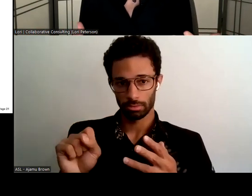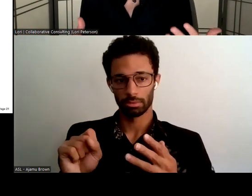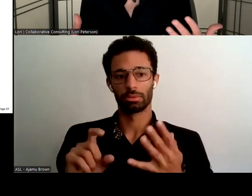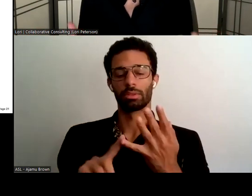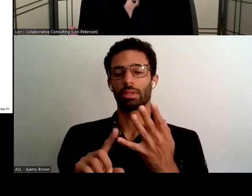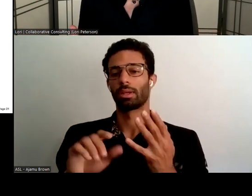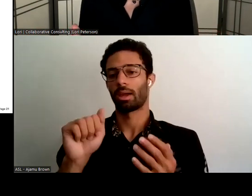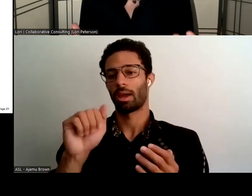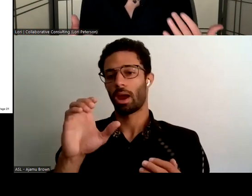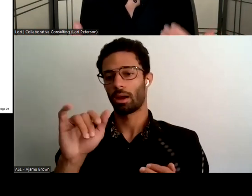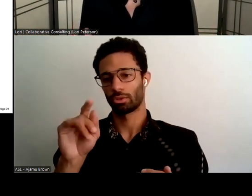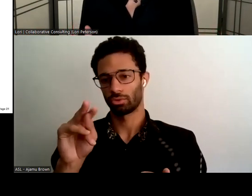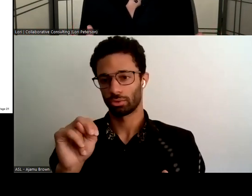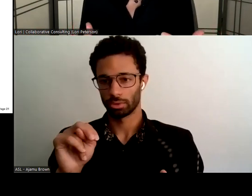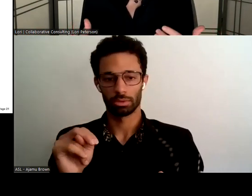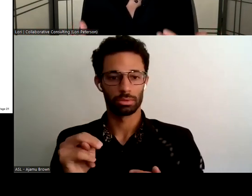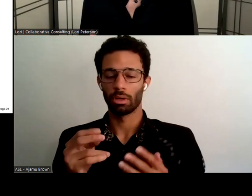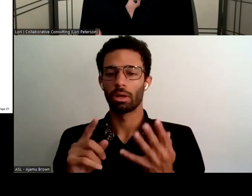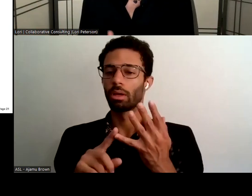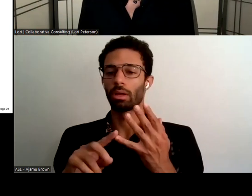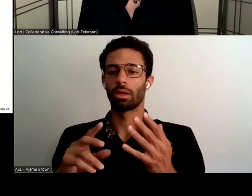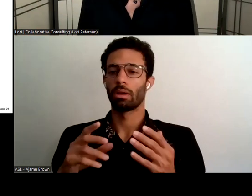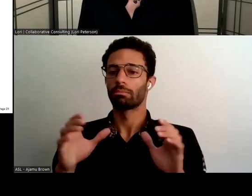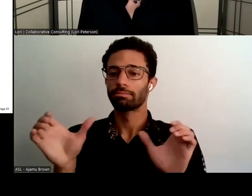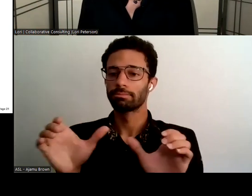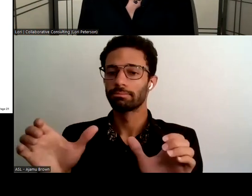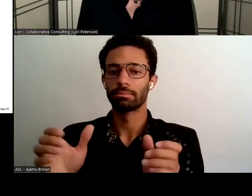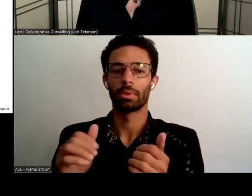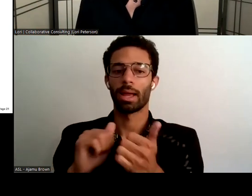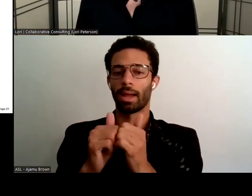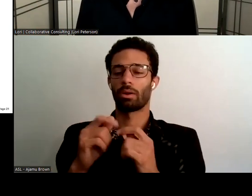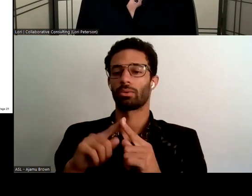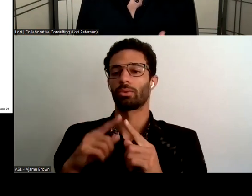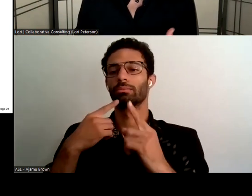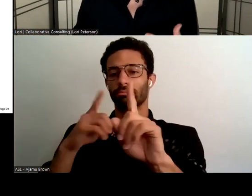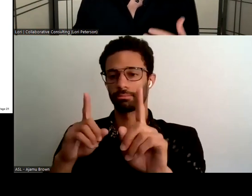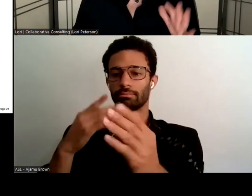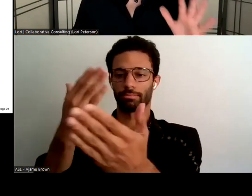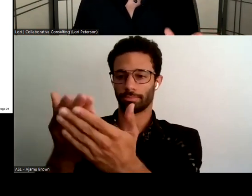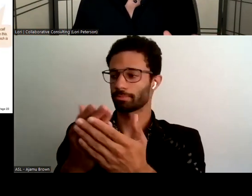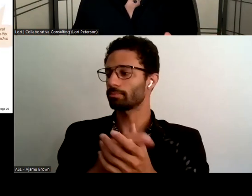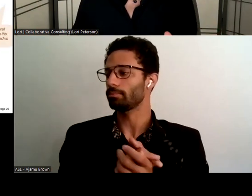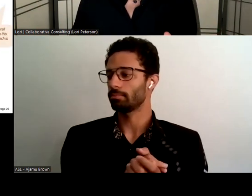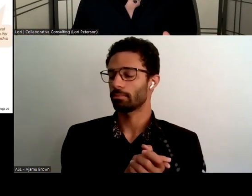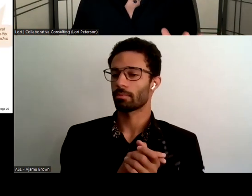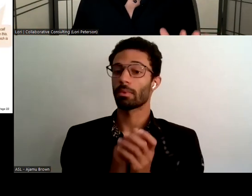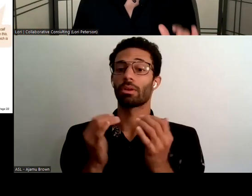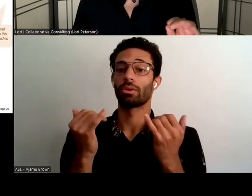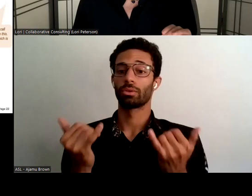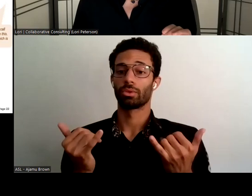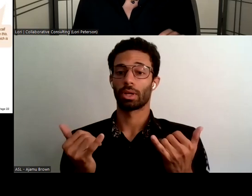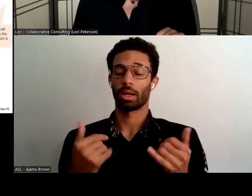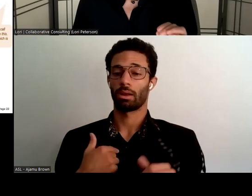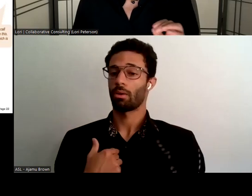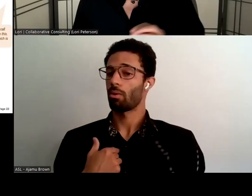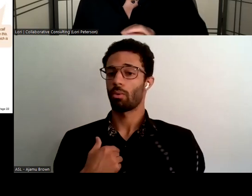action to achieving a future ready california aging network so today we are only